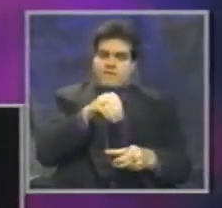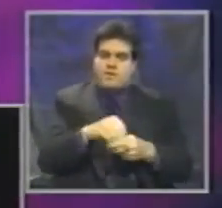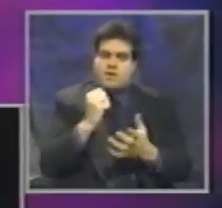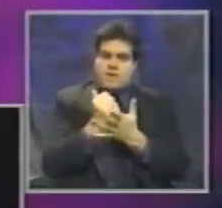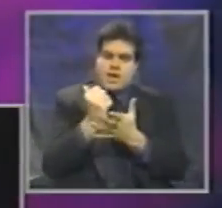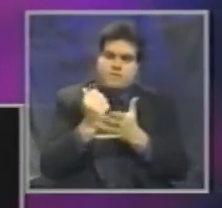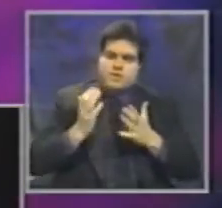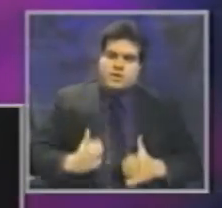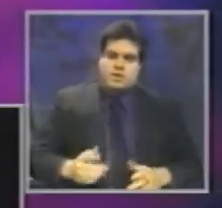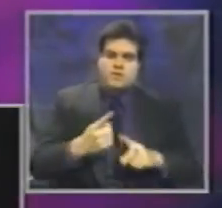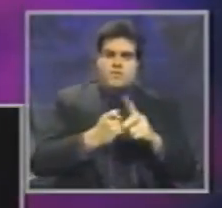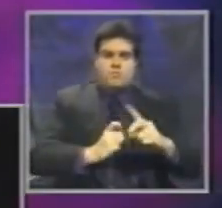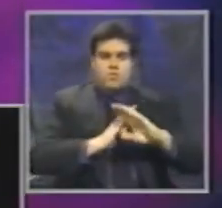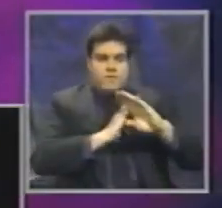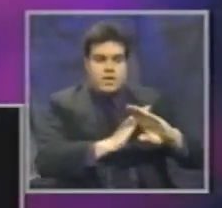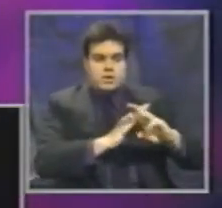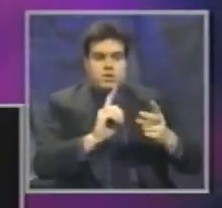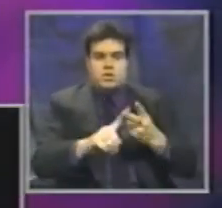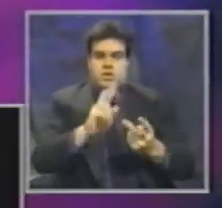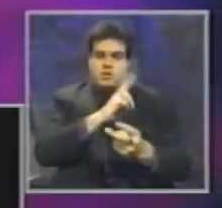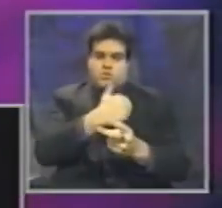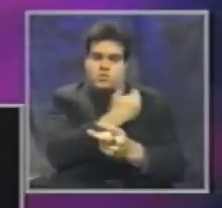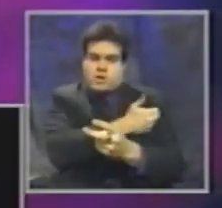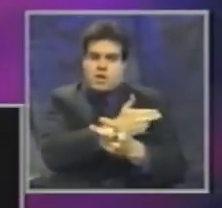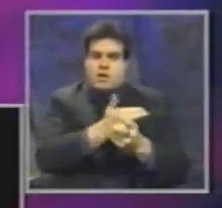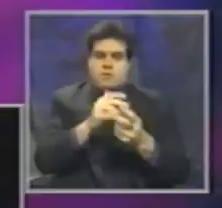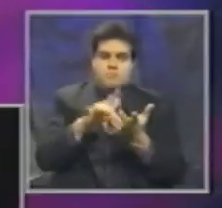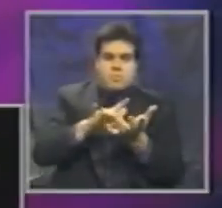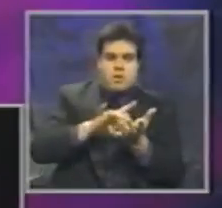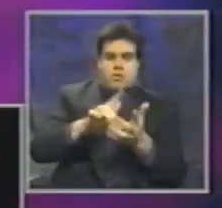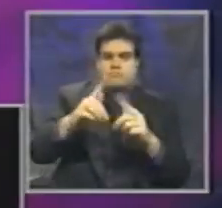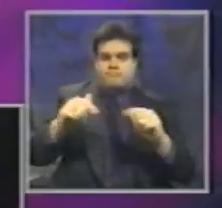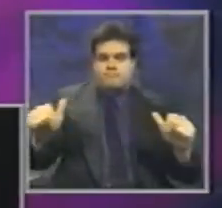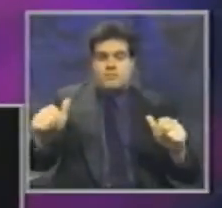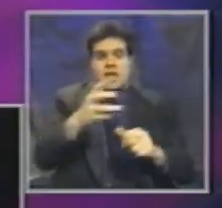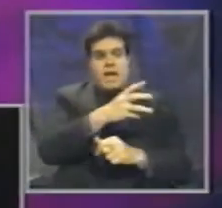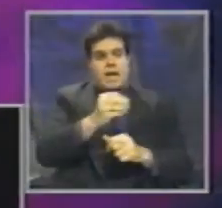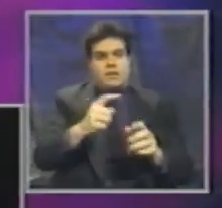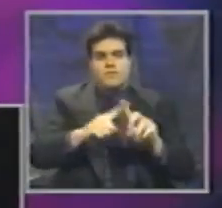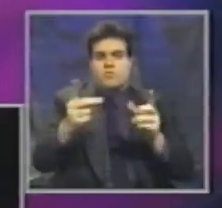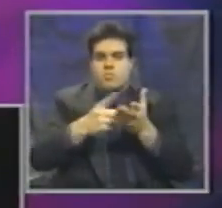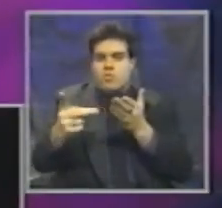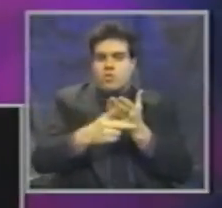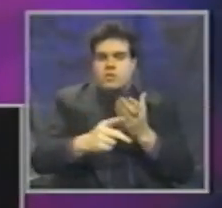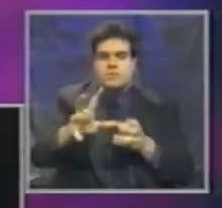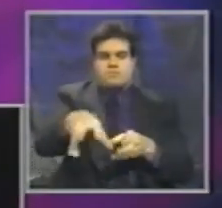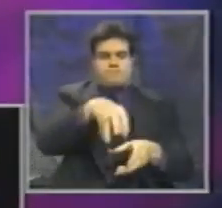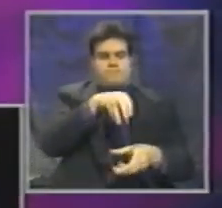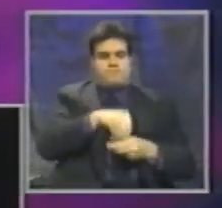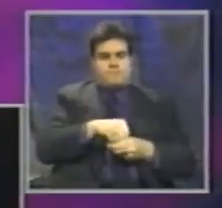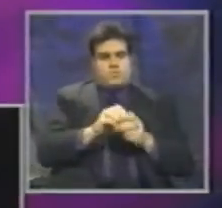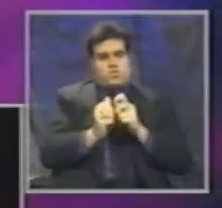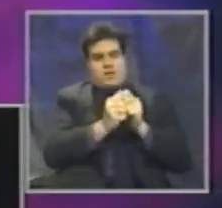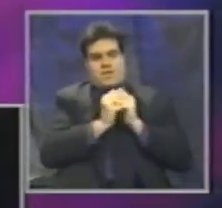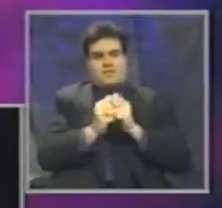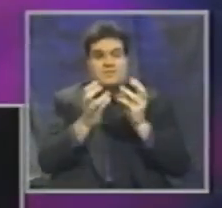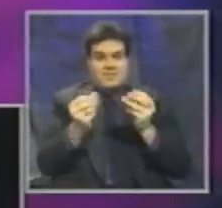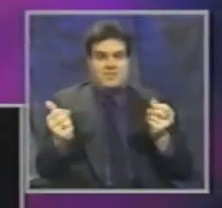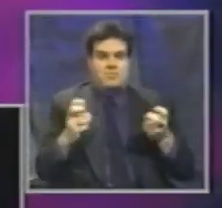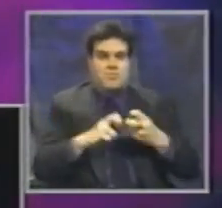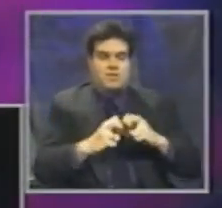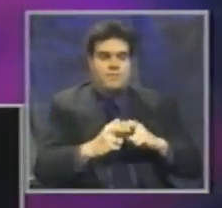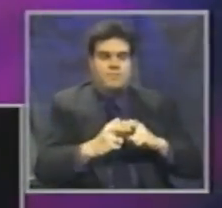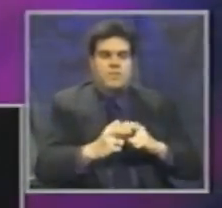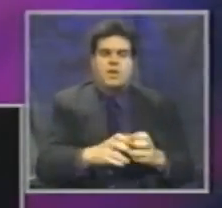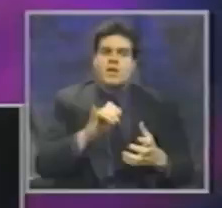prevention, acute care, and rehabilitation programs in solving the motor vehicle injury problems. Safe communities